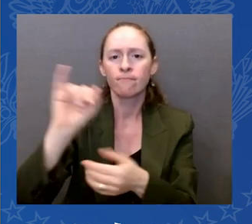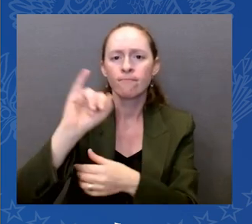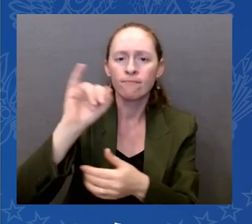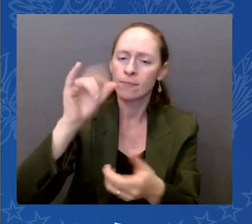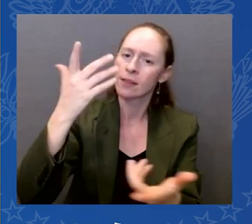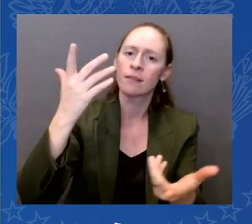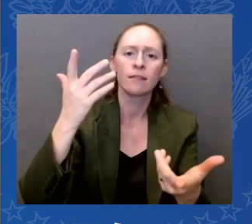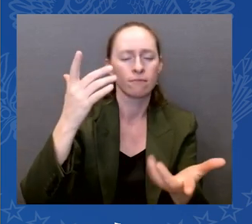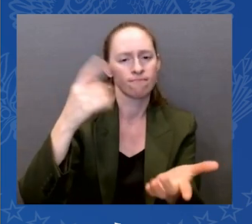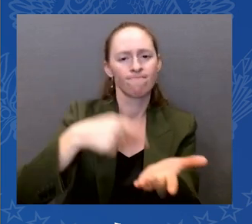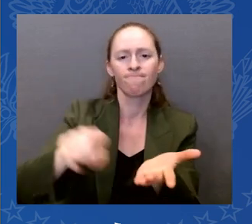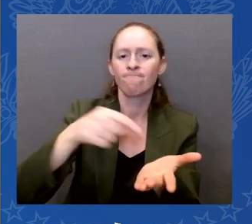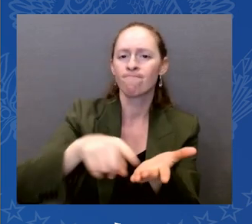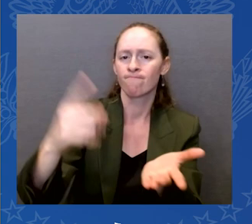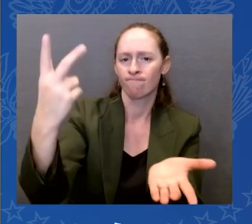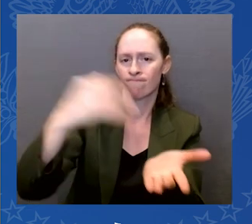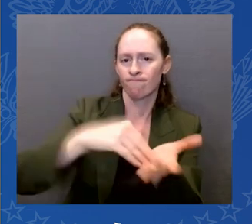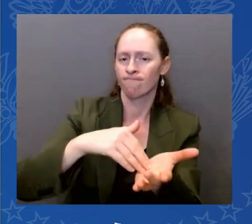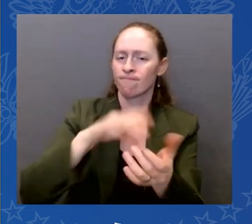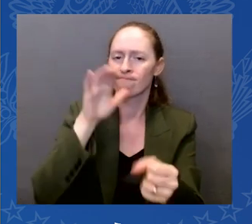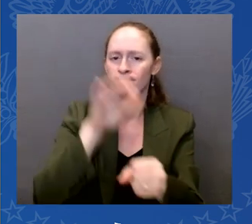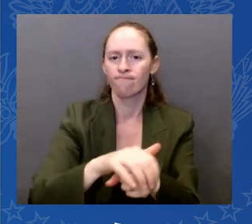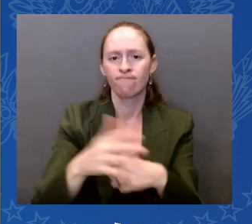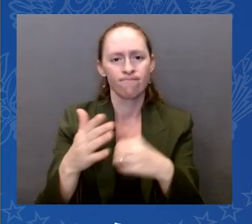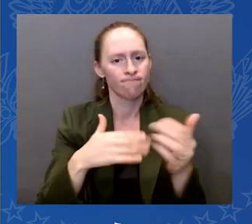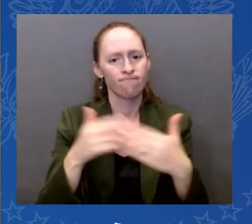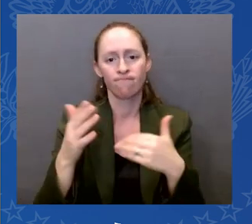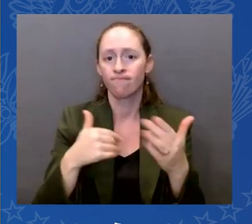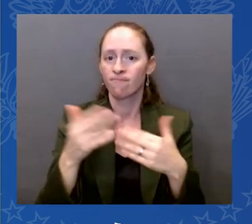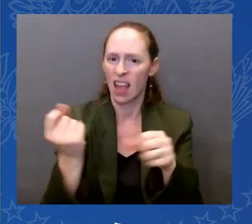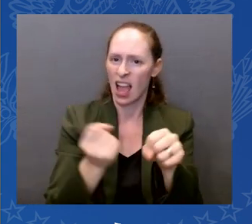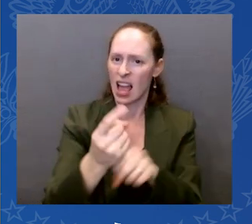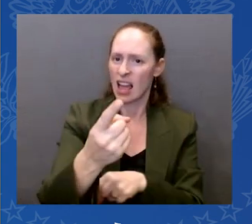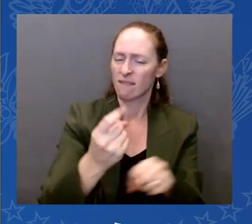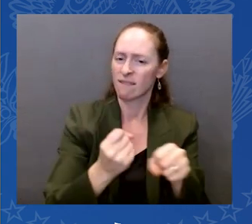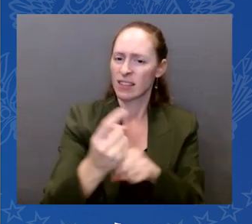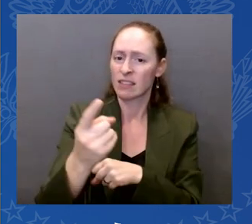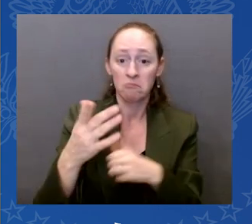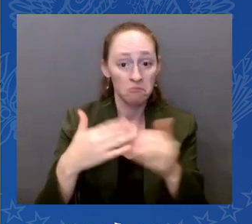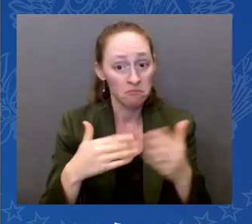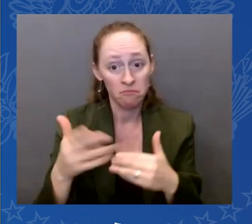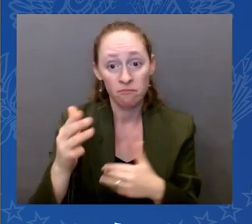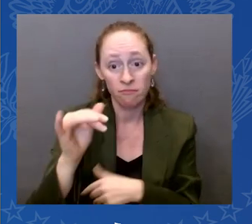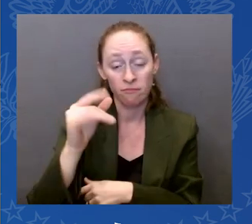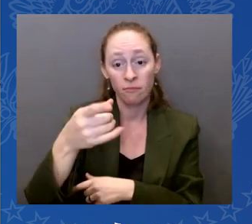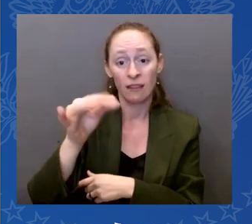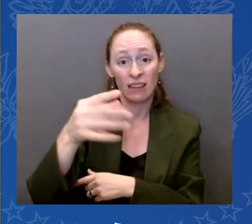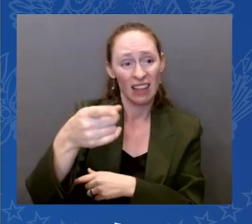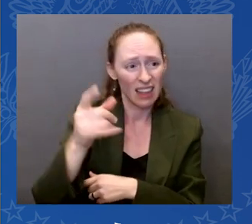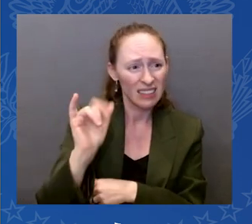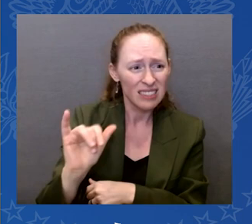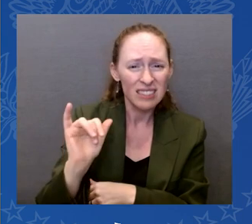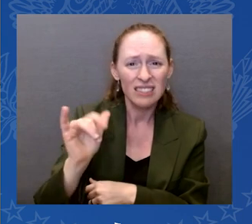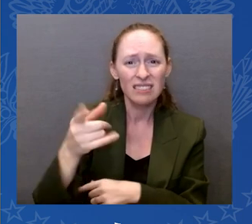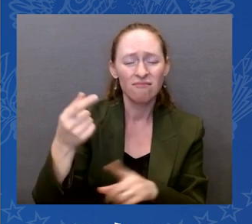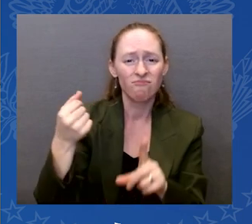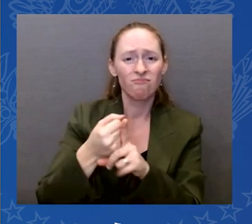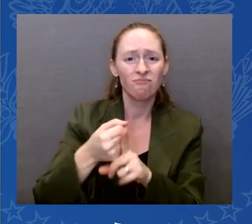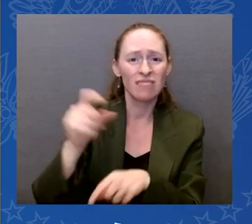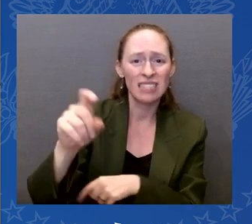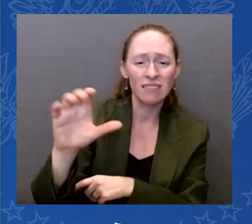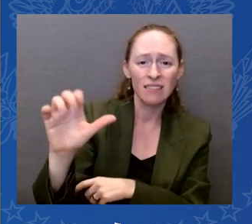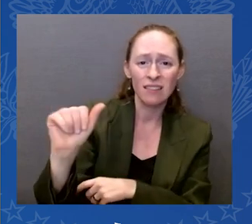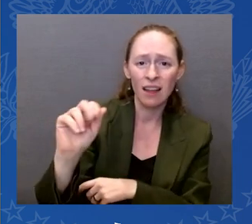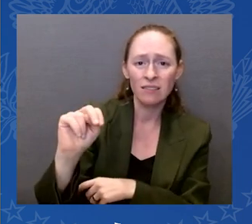whether they have drugs for cancer drugs or other expensive drugs. $2,000 a year maximum. And if you're on Medicare